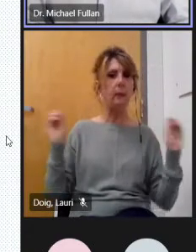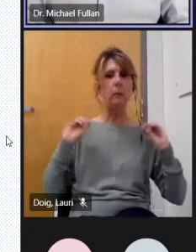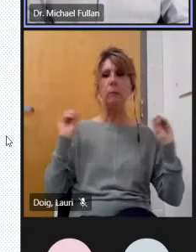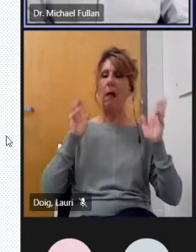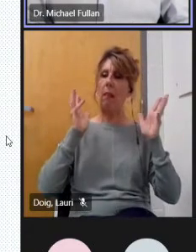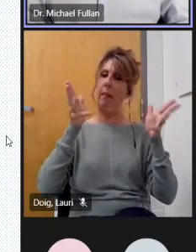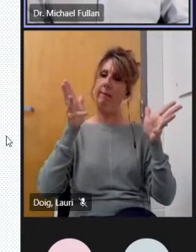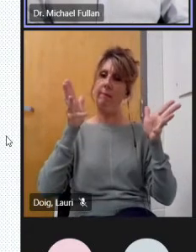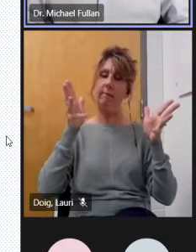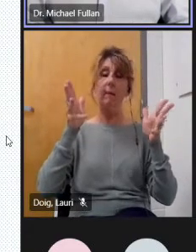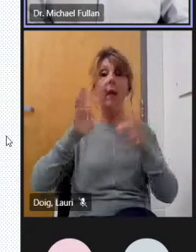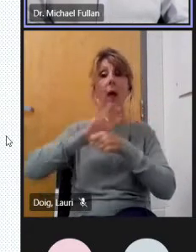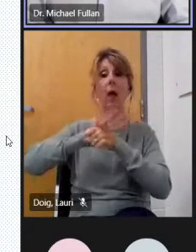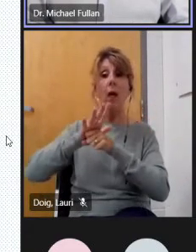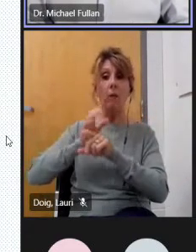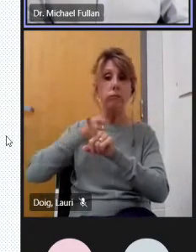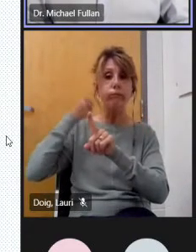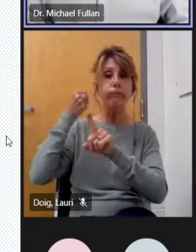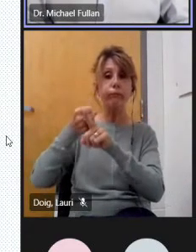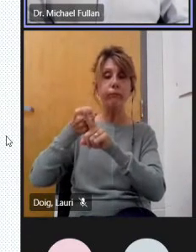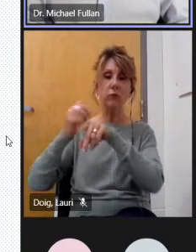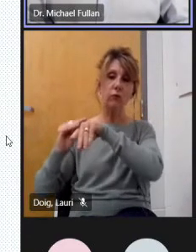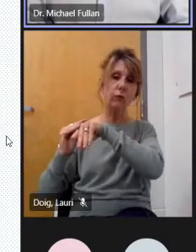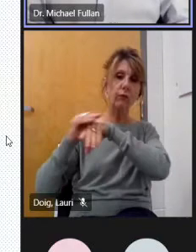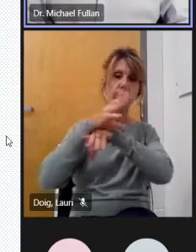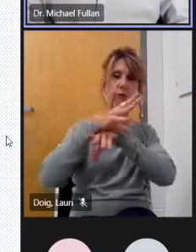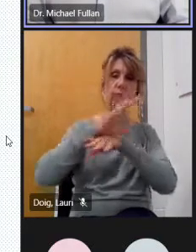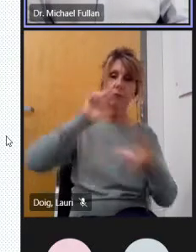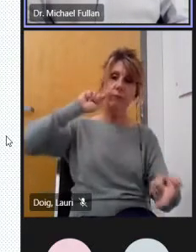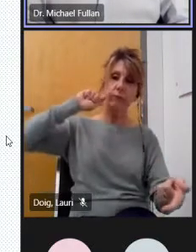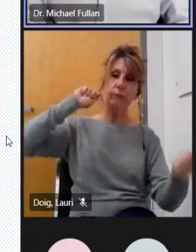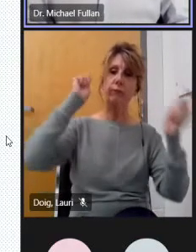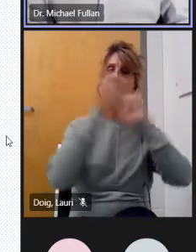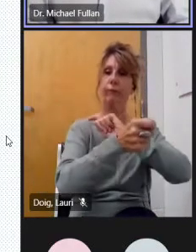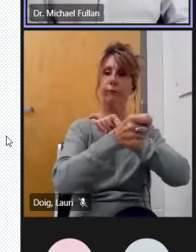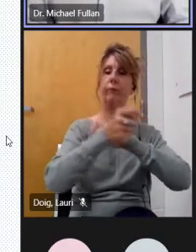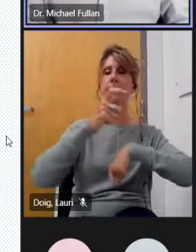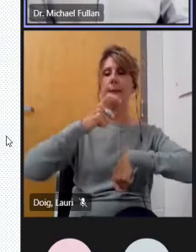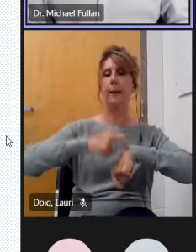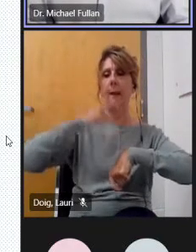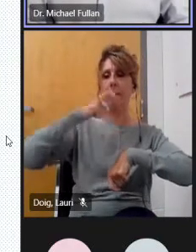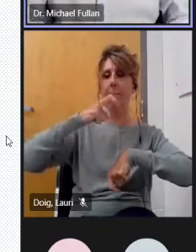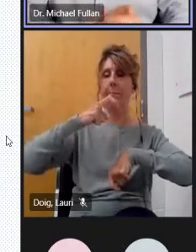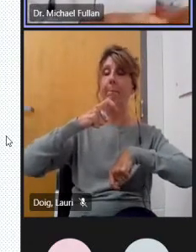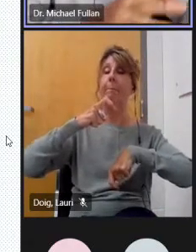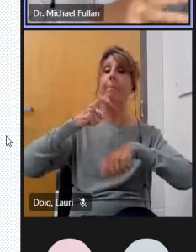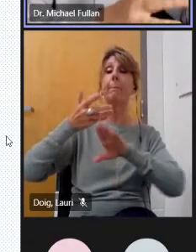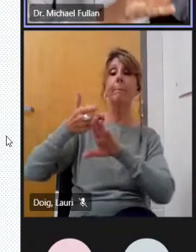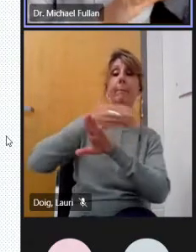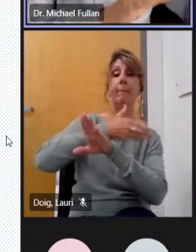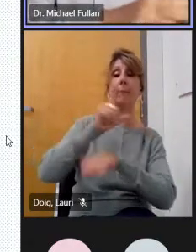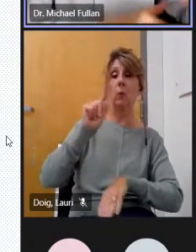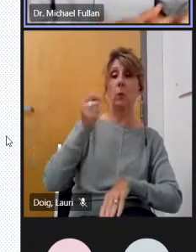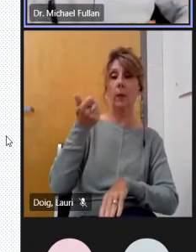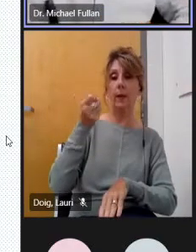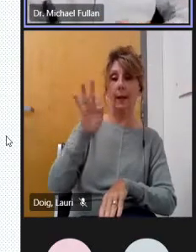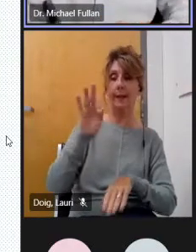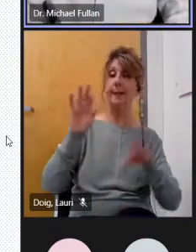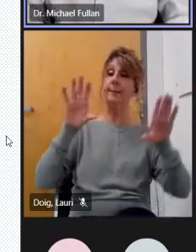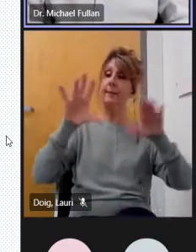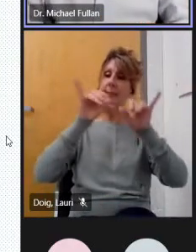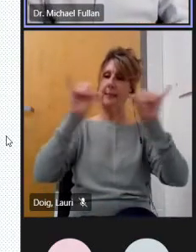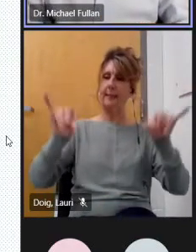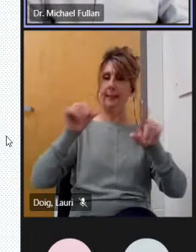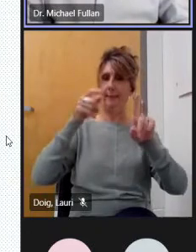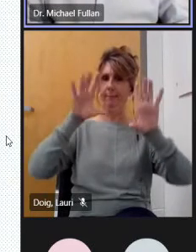us a real reason a big reason a deep reason a pushy reason and the reason was in trouble is and i can give you this is all based on